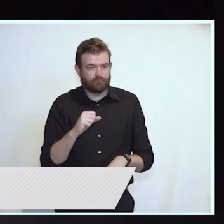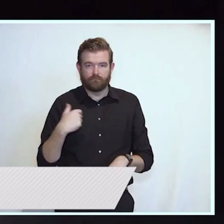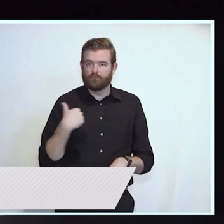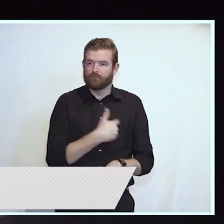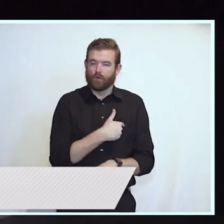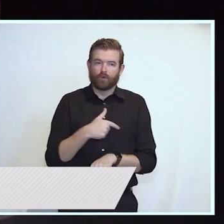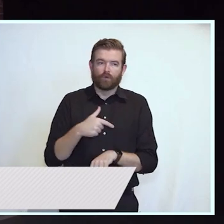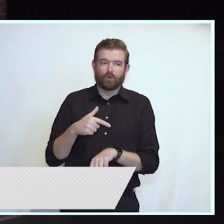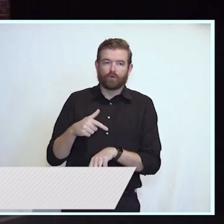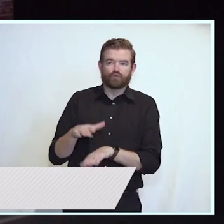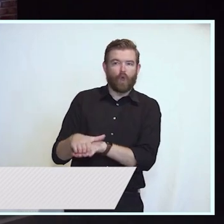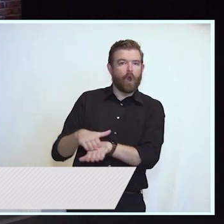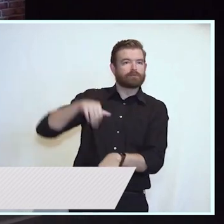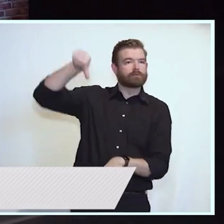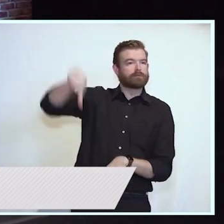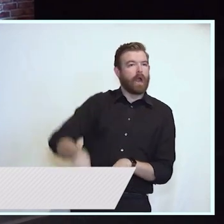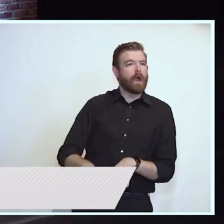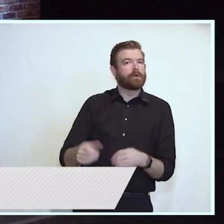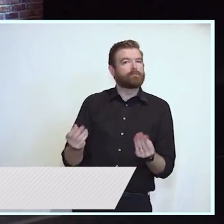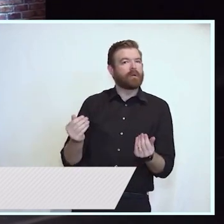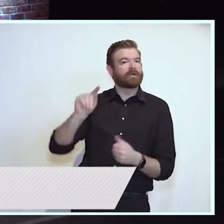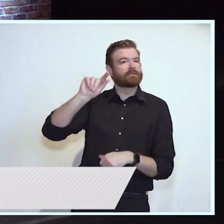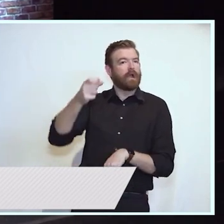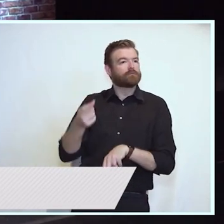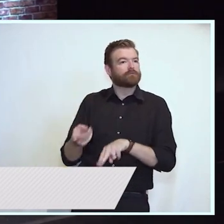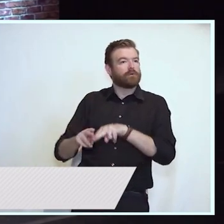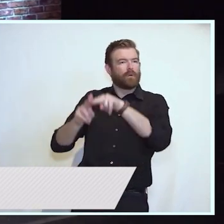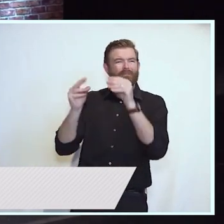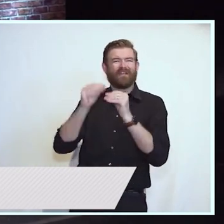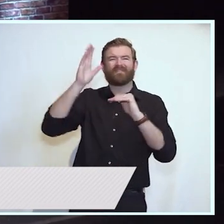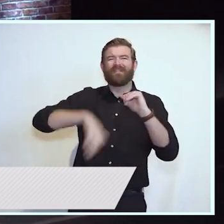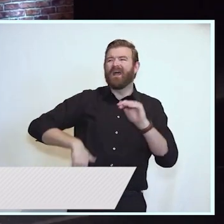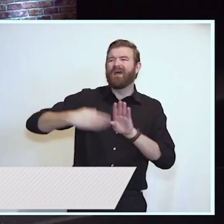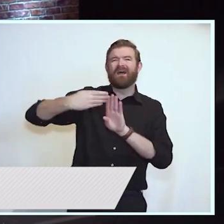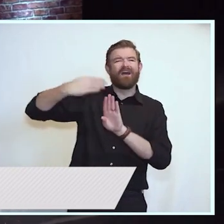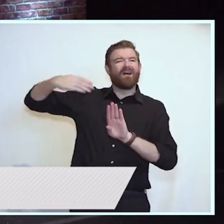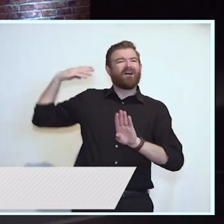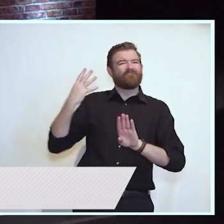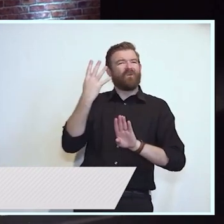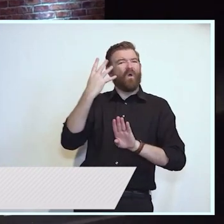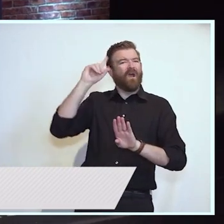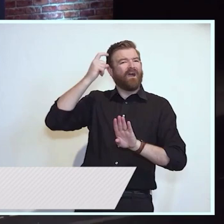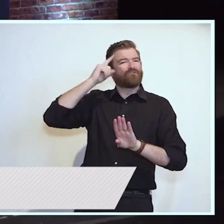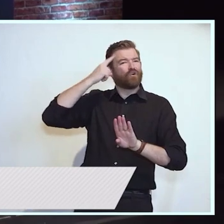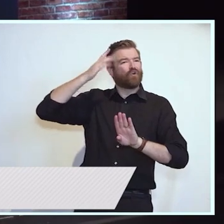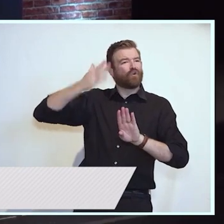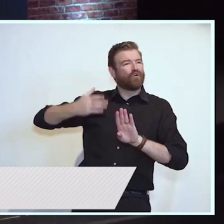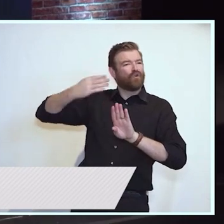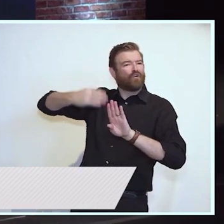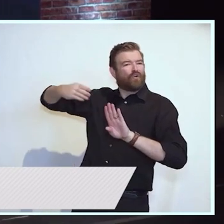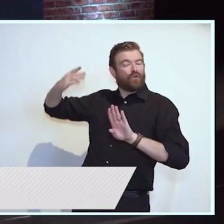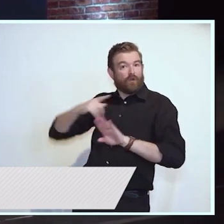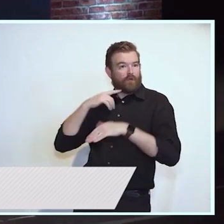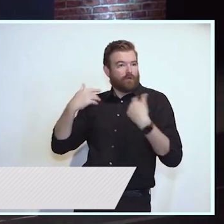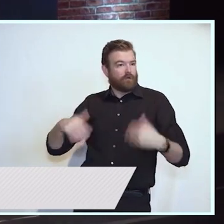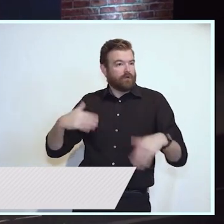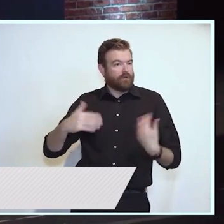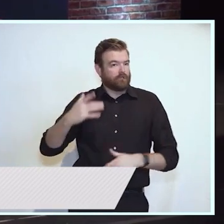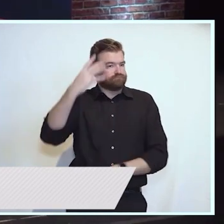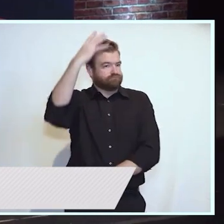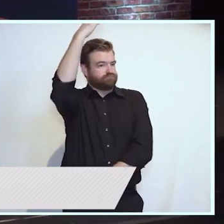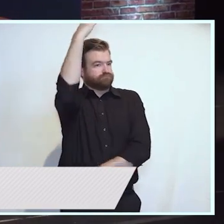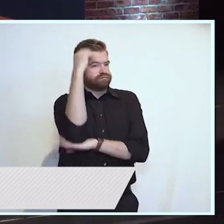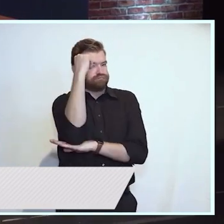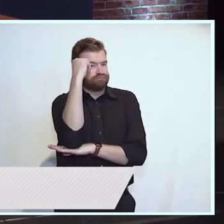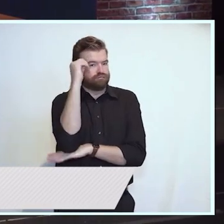our administration has slowed the rate of property tax growth more than any of the previous four administrations. It's a record that, by the way,